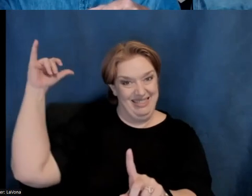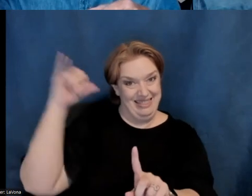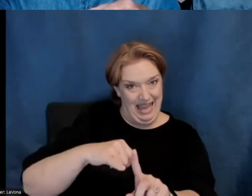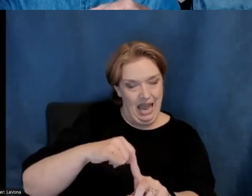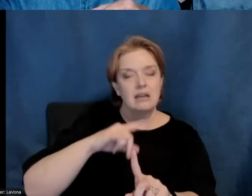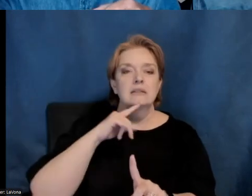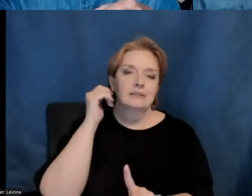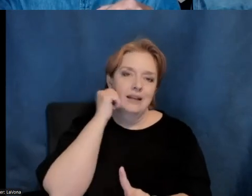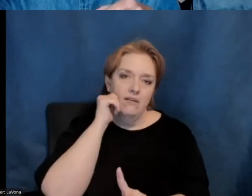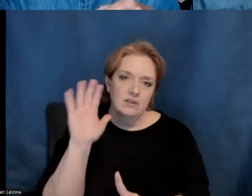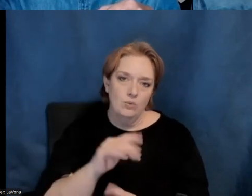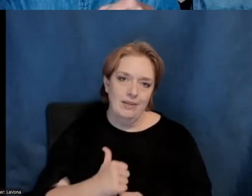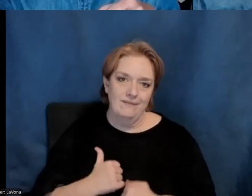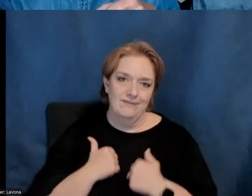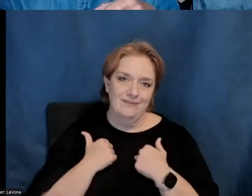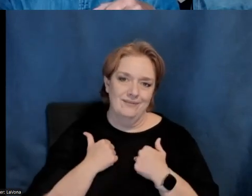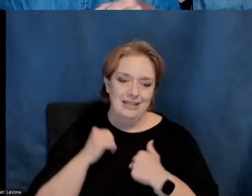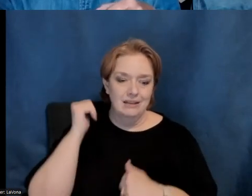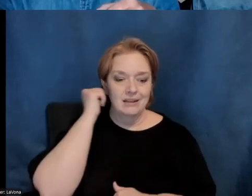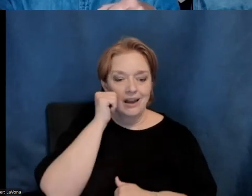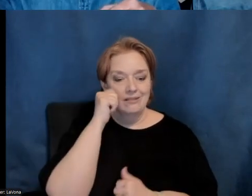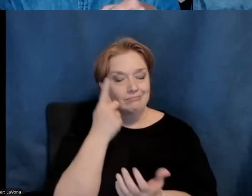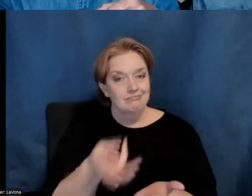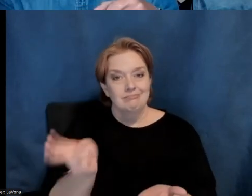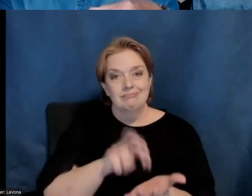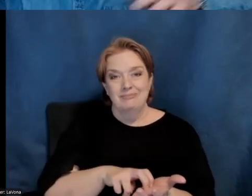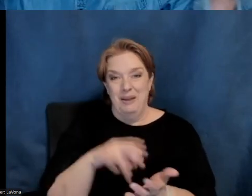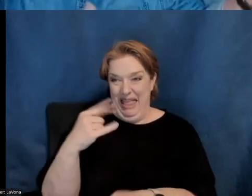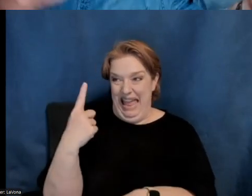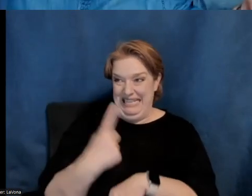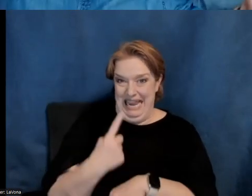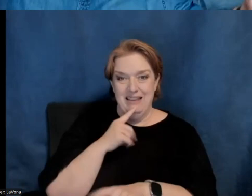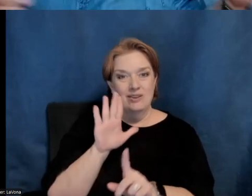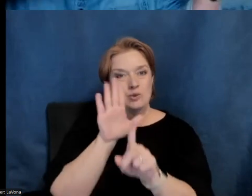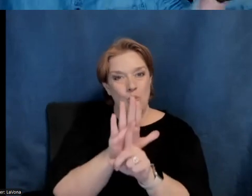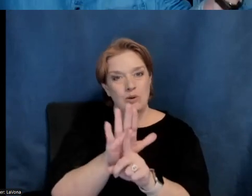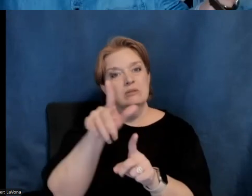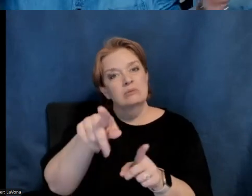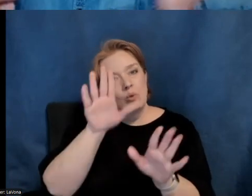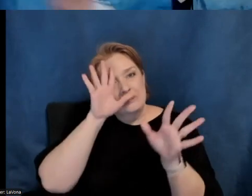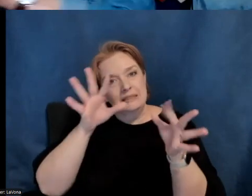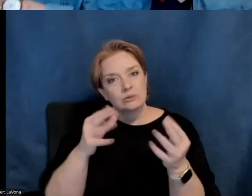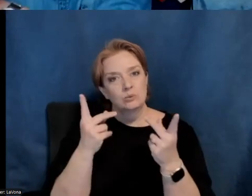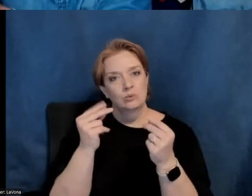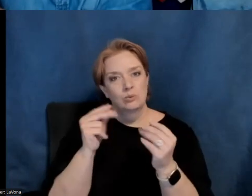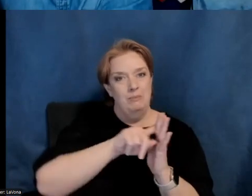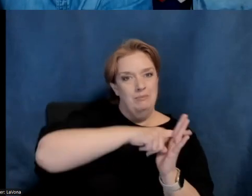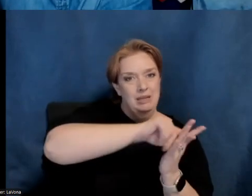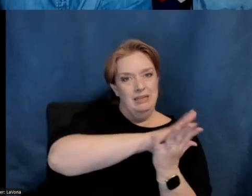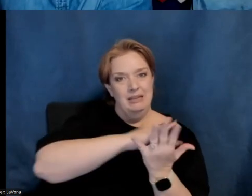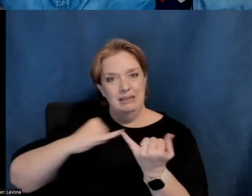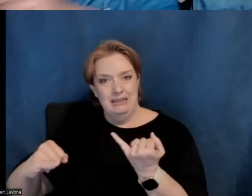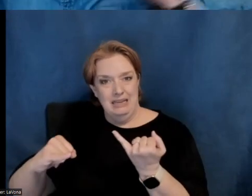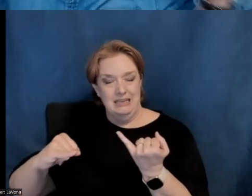of every day of your life? You, you wake up and the day is yours and you get to decide what you do from beginning to end and whether you're going to be someplace